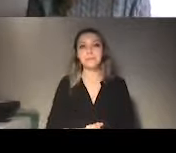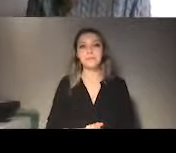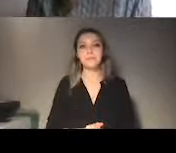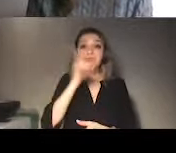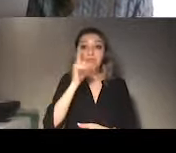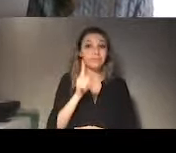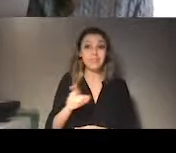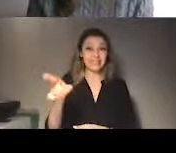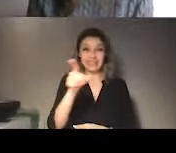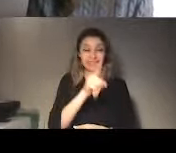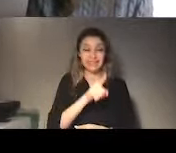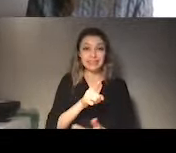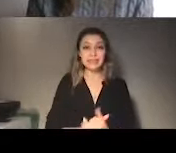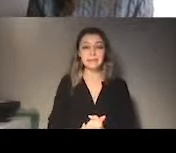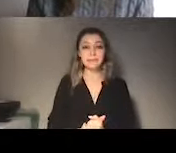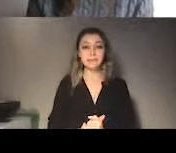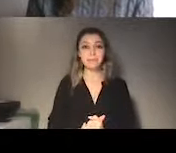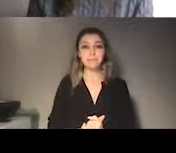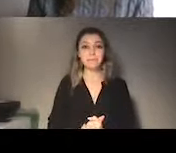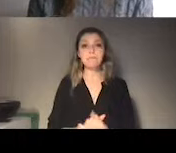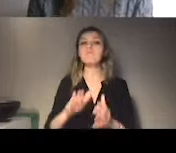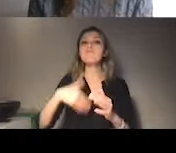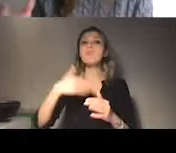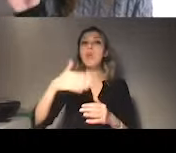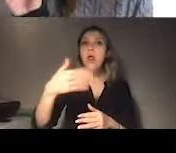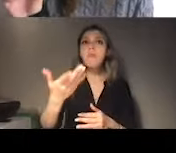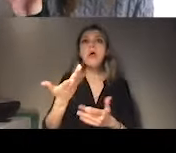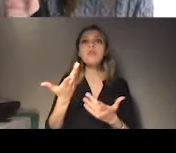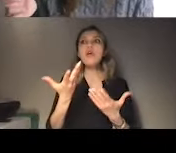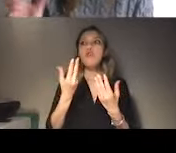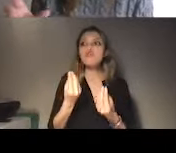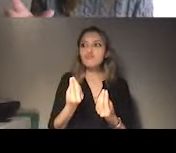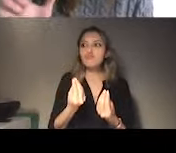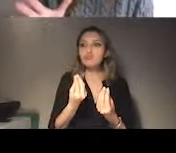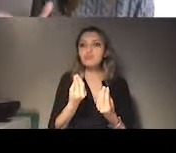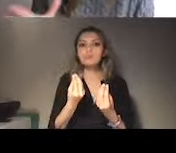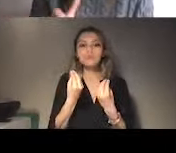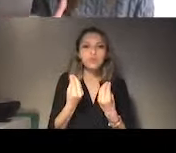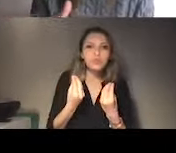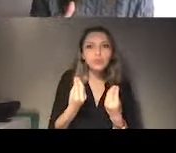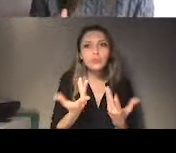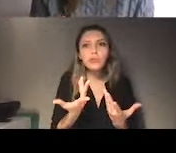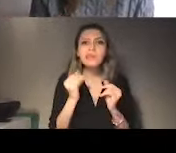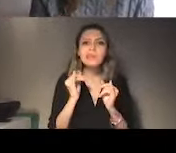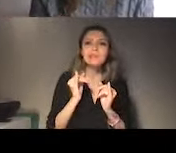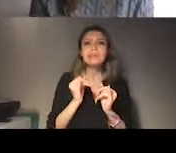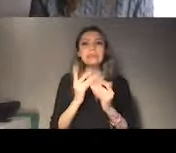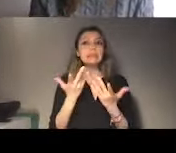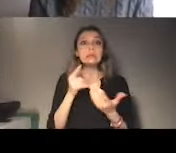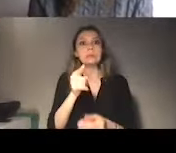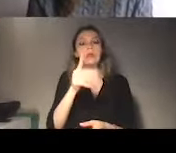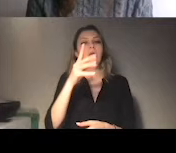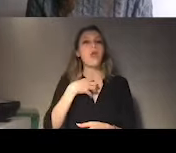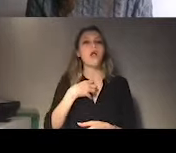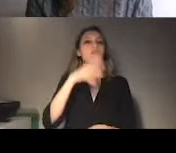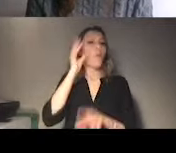the progress that has been made halfway between the two reviews, because now we are in the middle of this process.